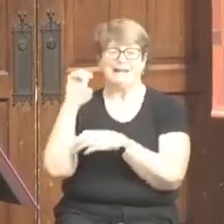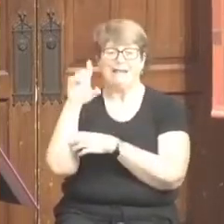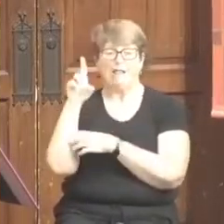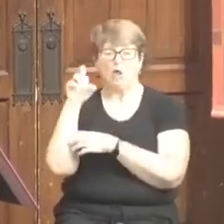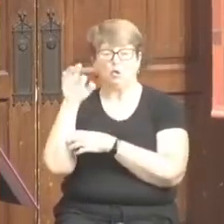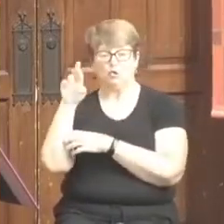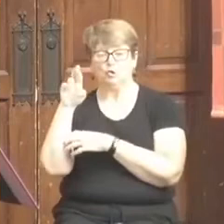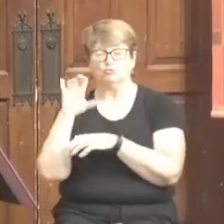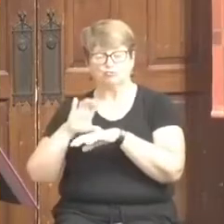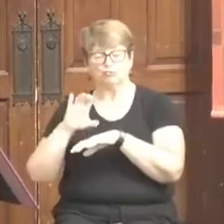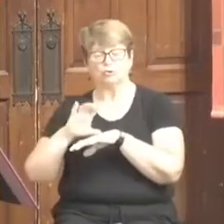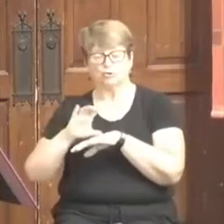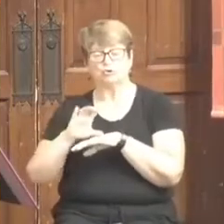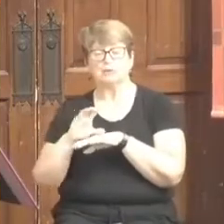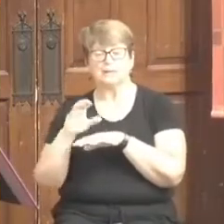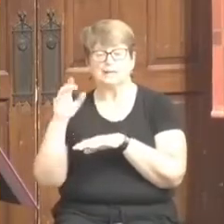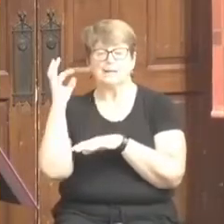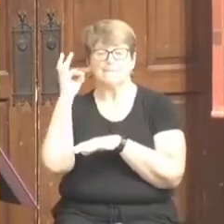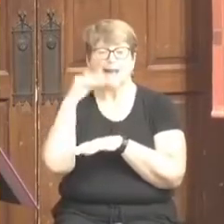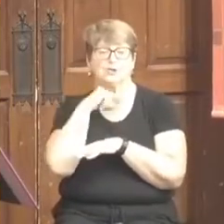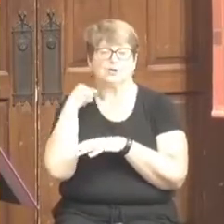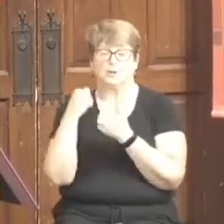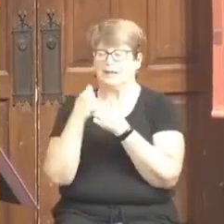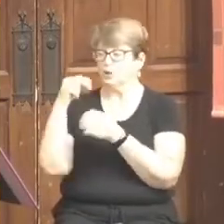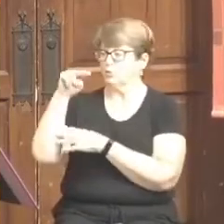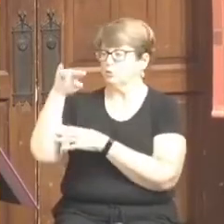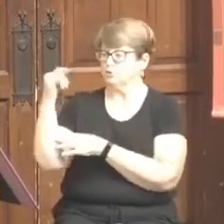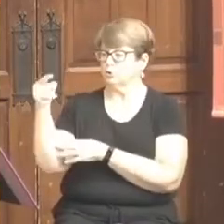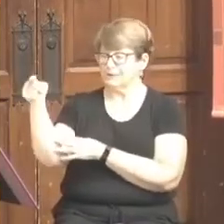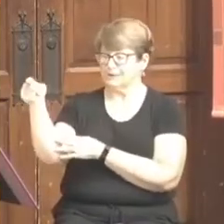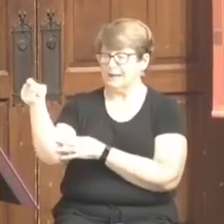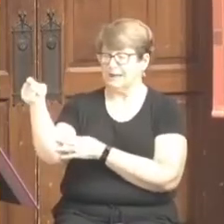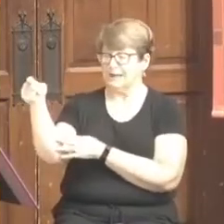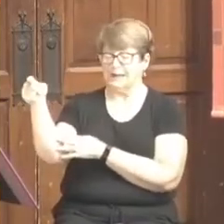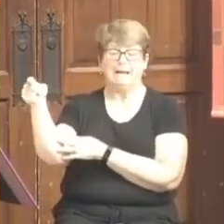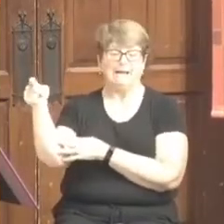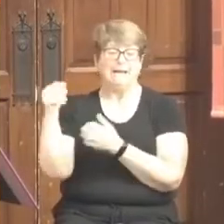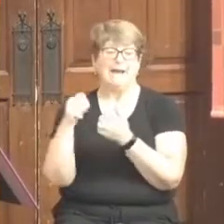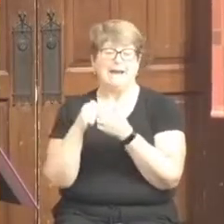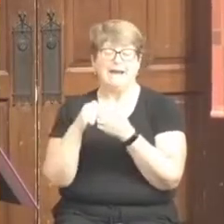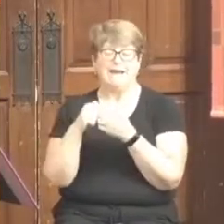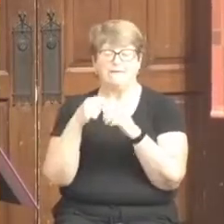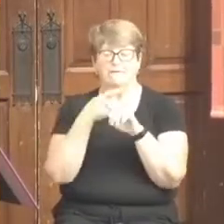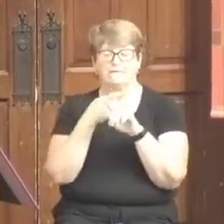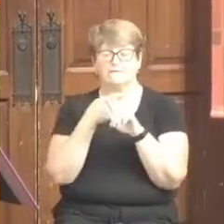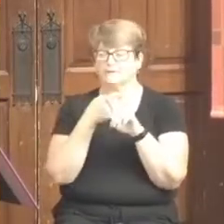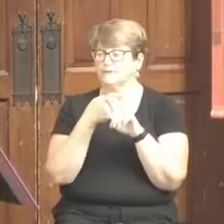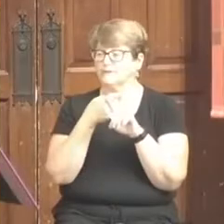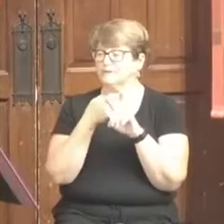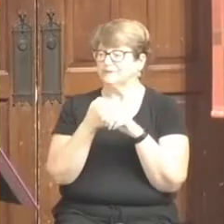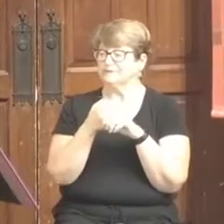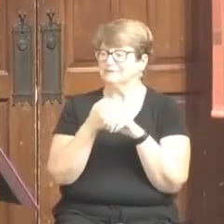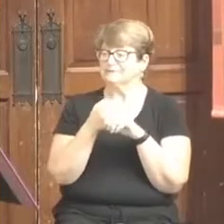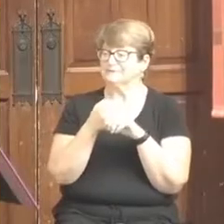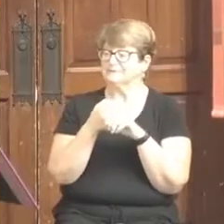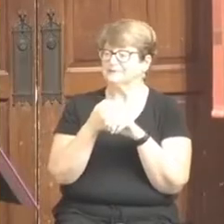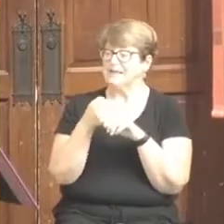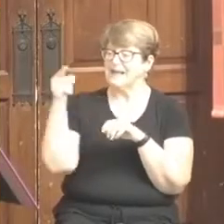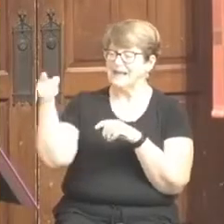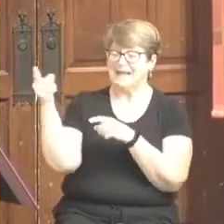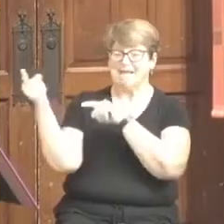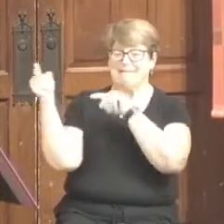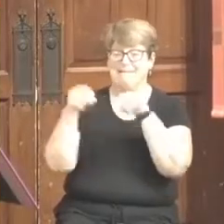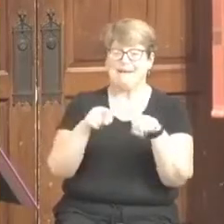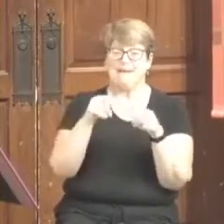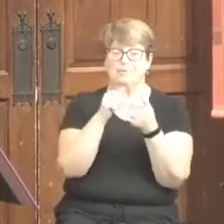Jersey. He's actually an elder from the Northern Illinois Conference and on loan. And he came to